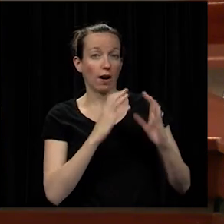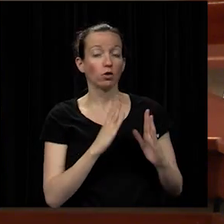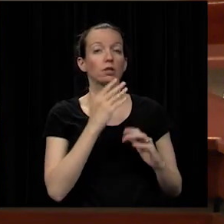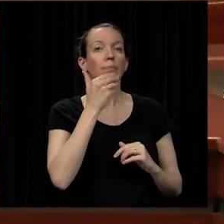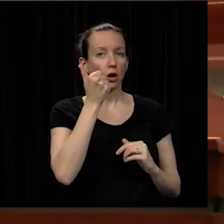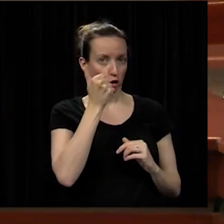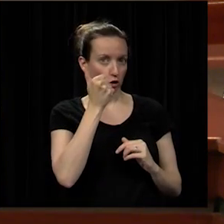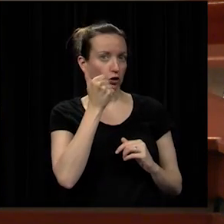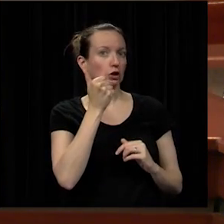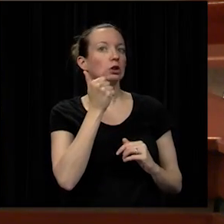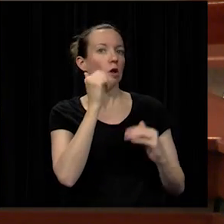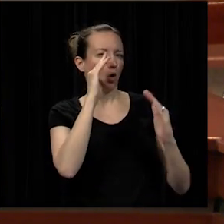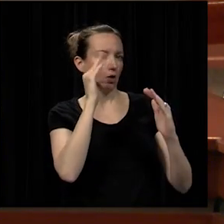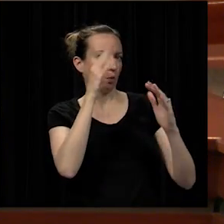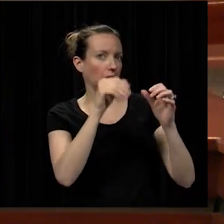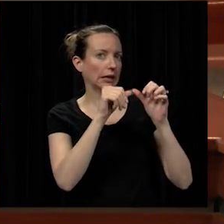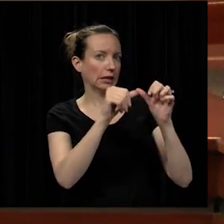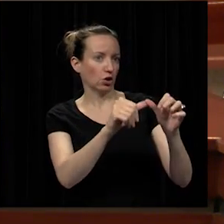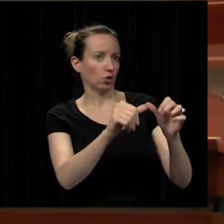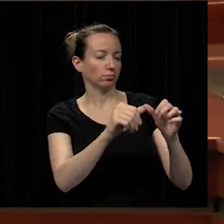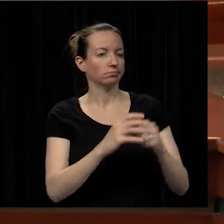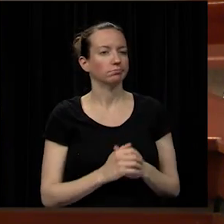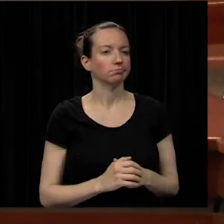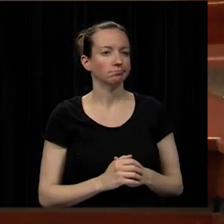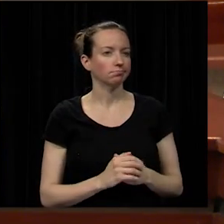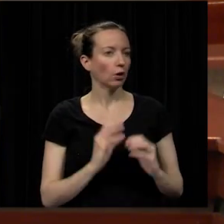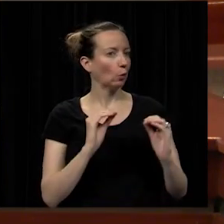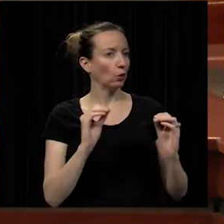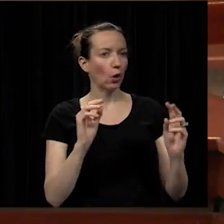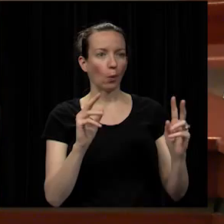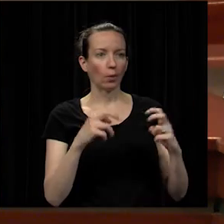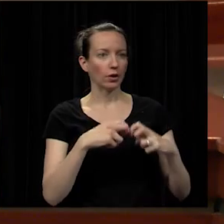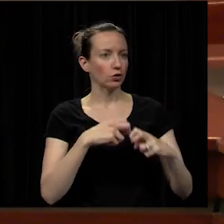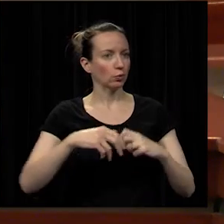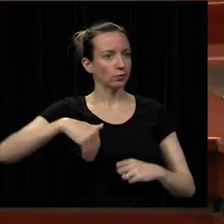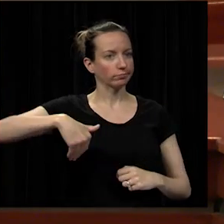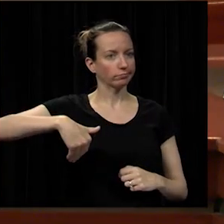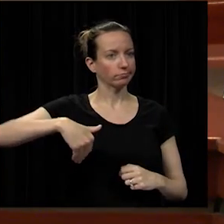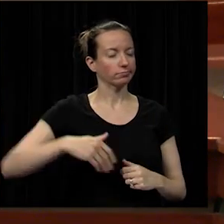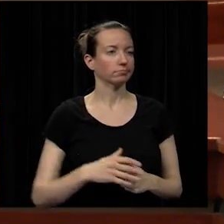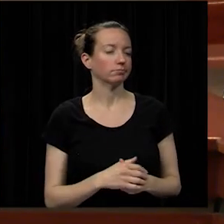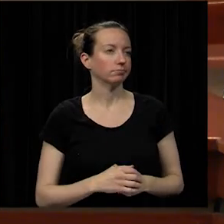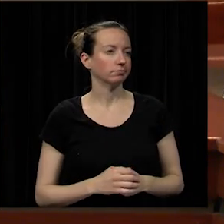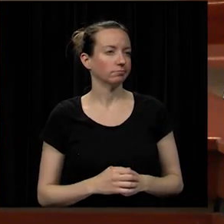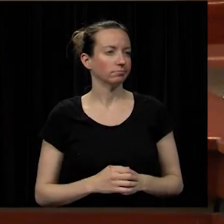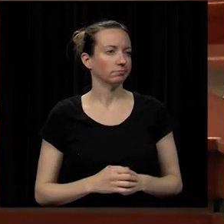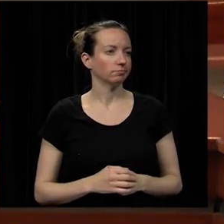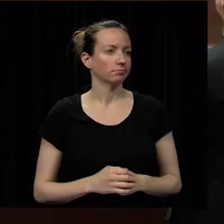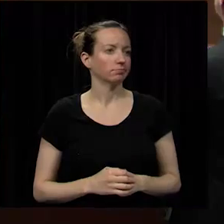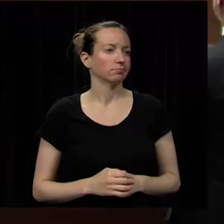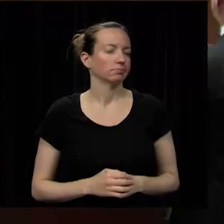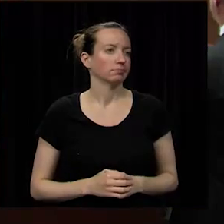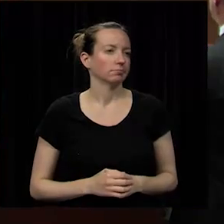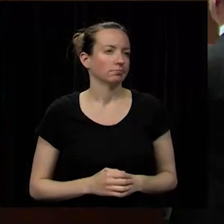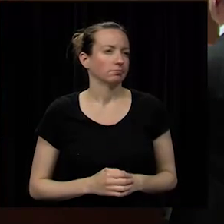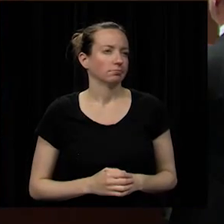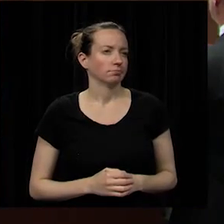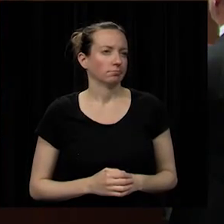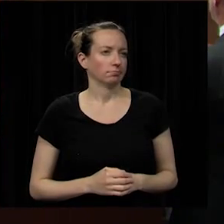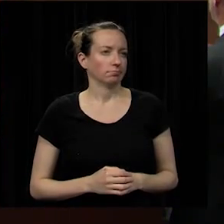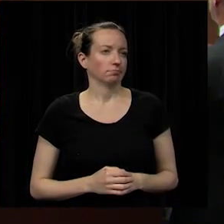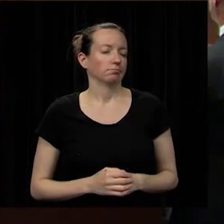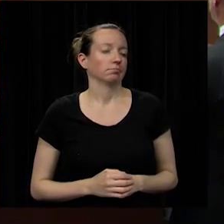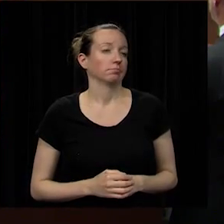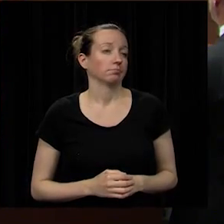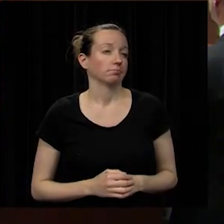we hope it'll continue to be that way yeah no issues yet and just and and when you go back and look at the survey the bus